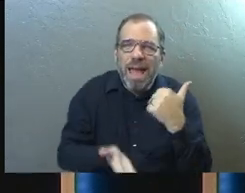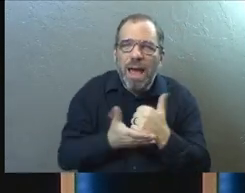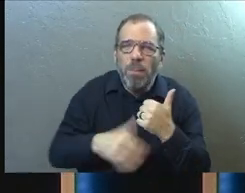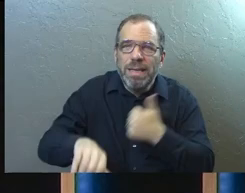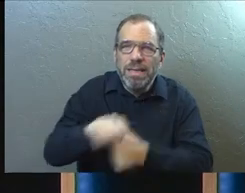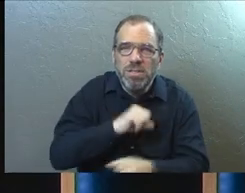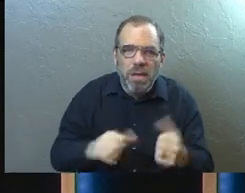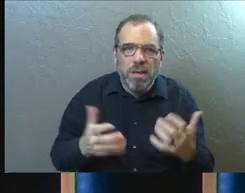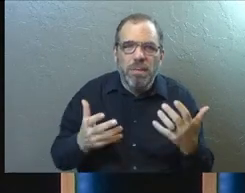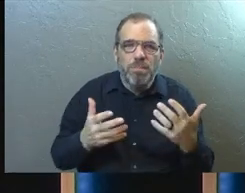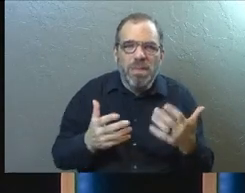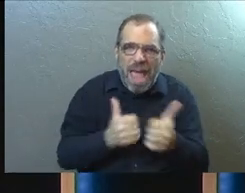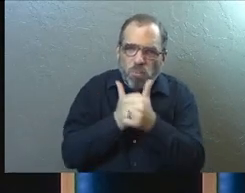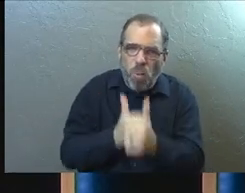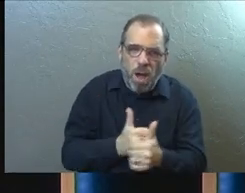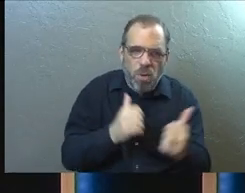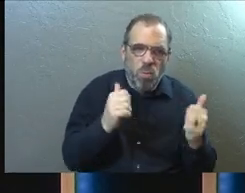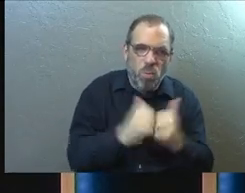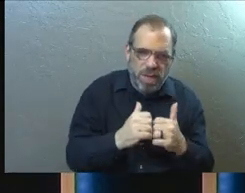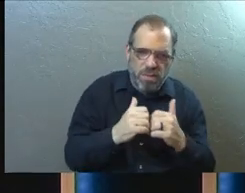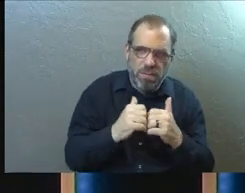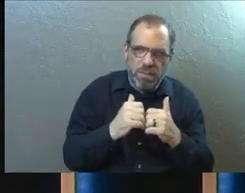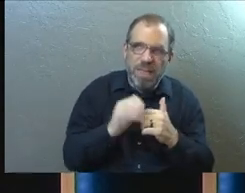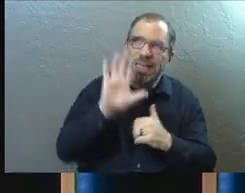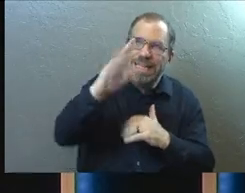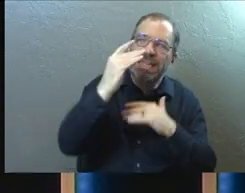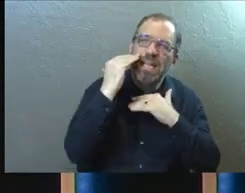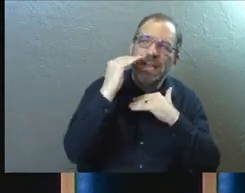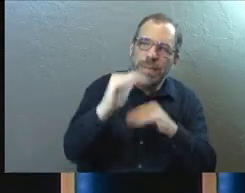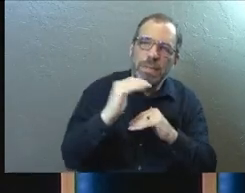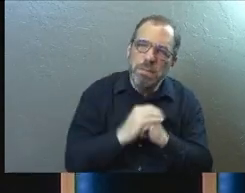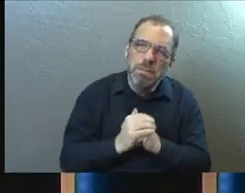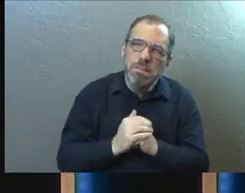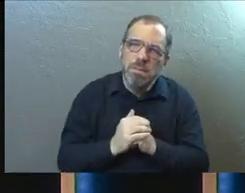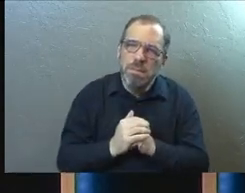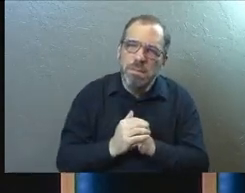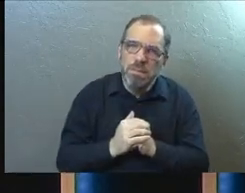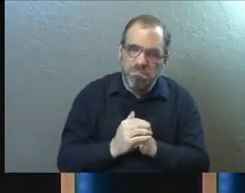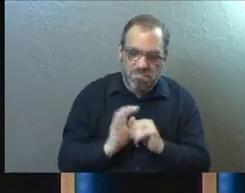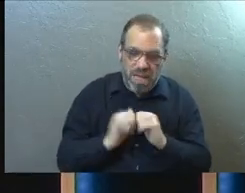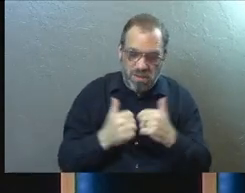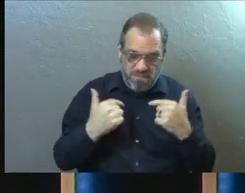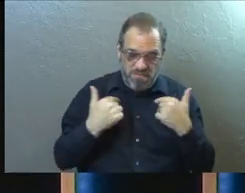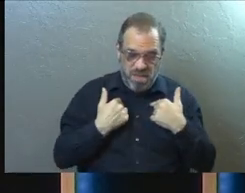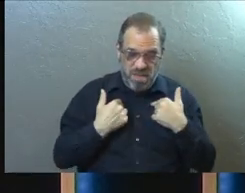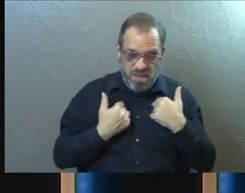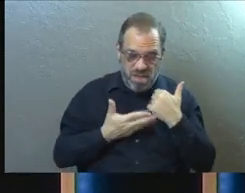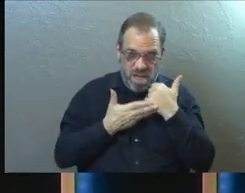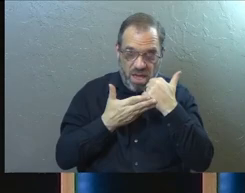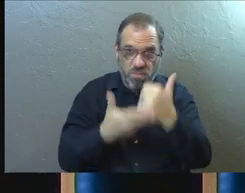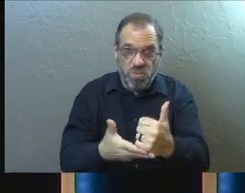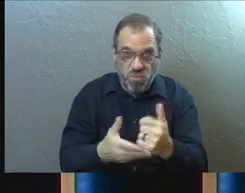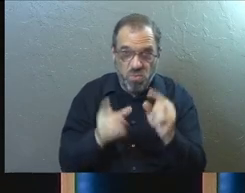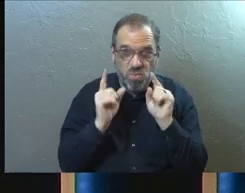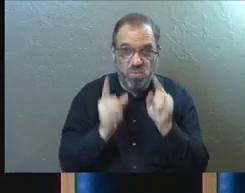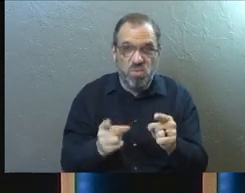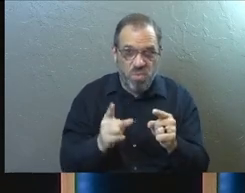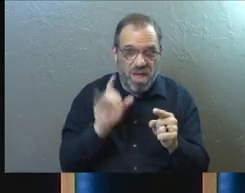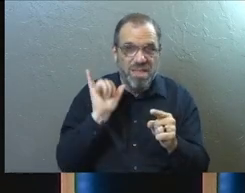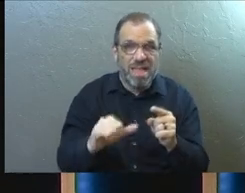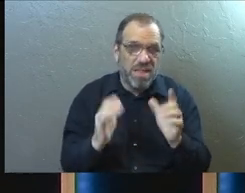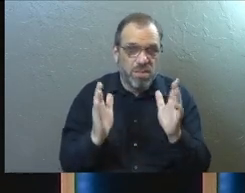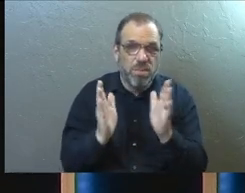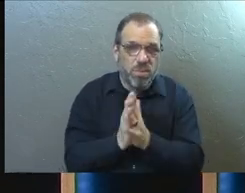other and walk in the restrictions that maybe God has for us. How can I help you? That should be the